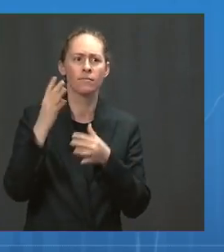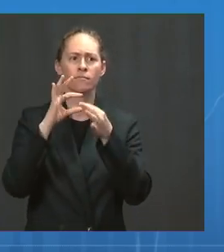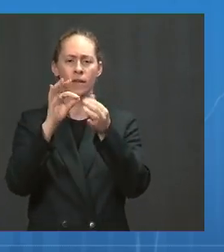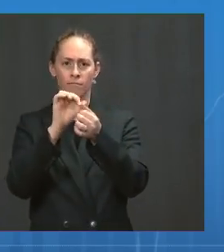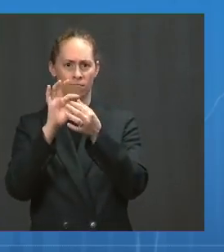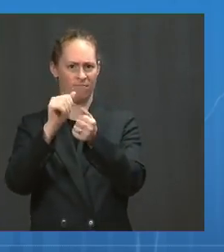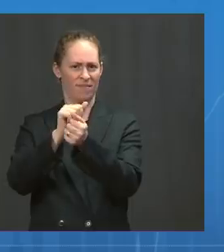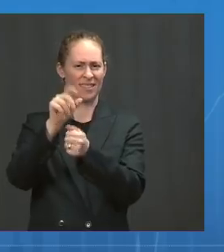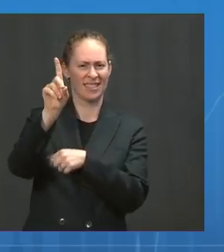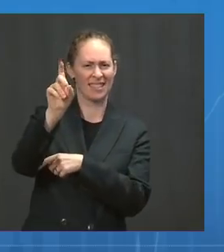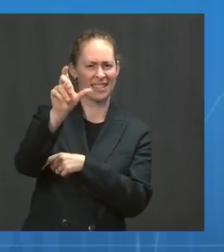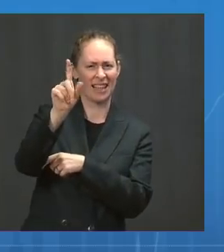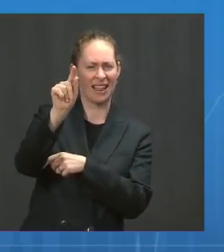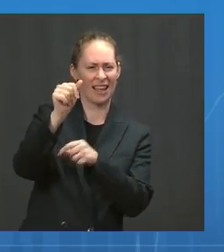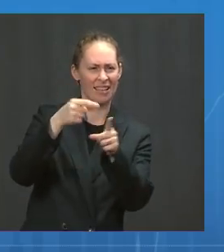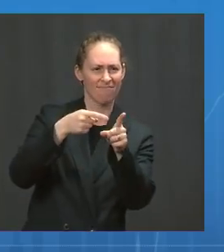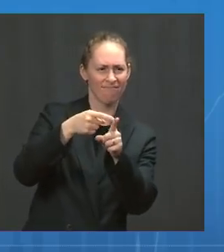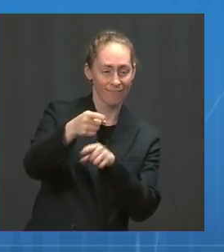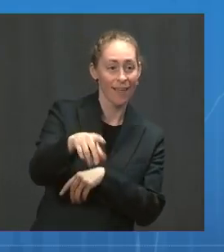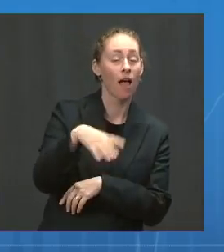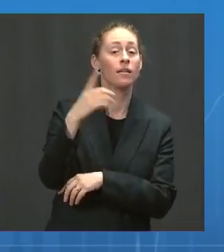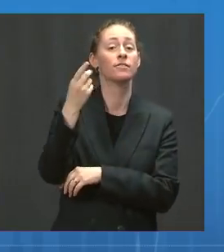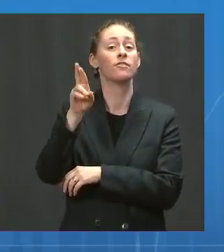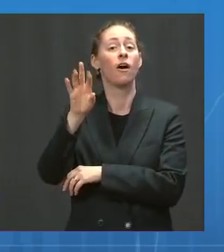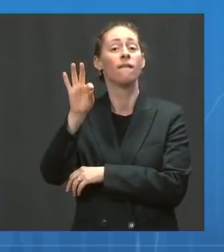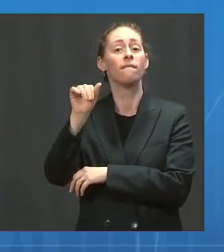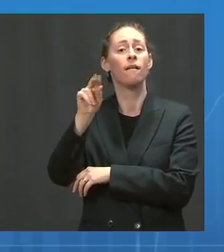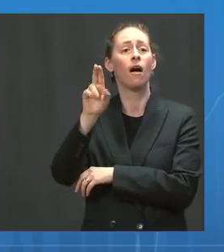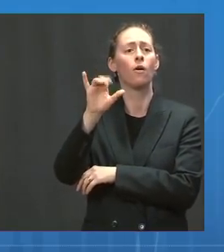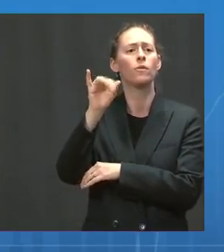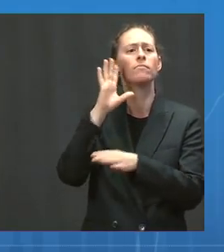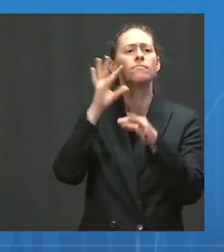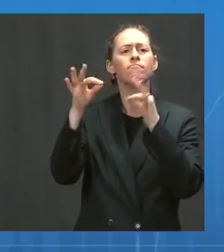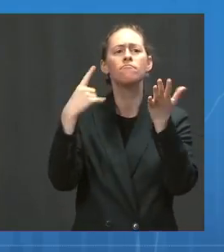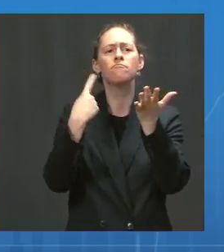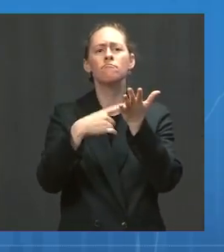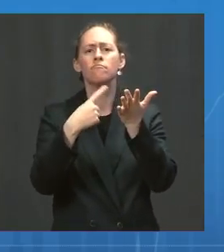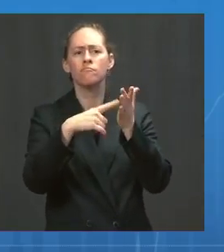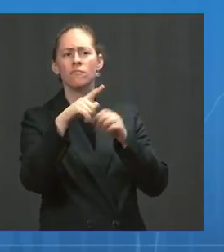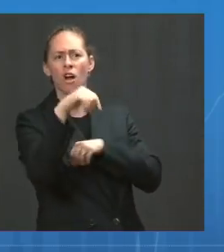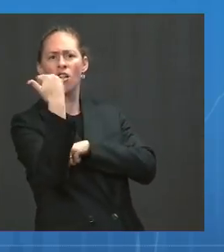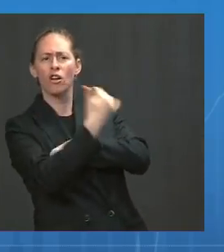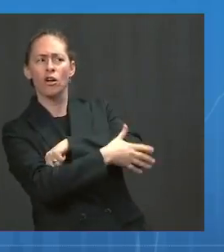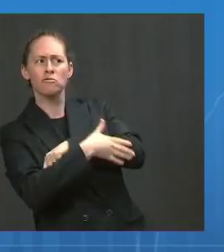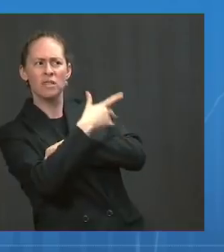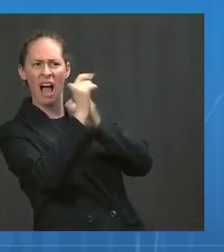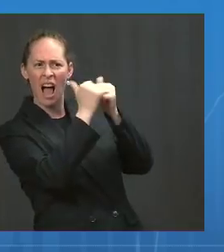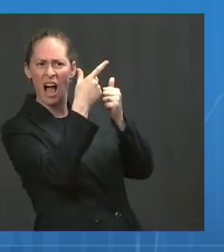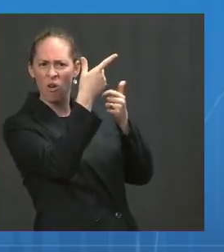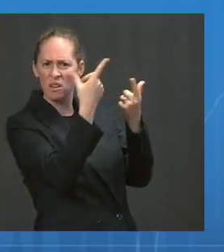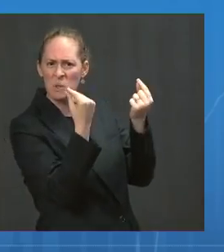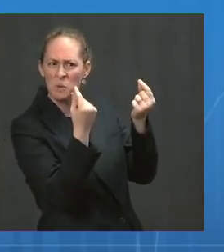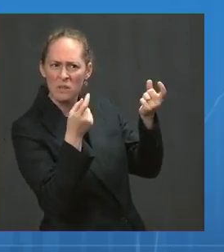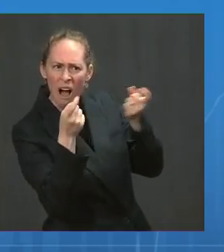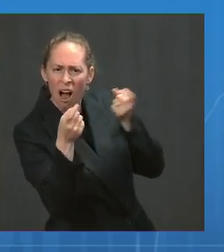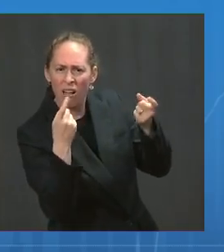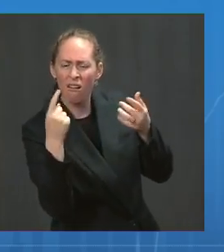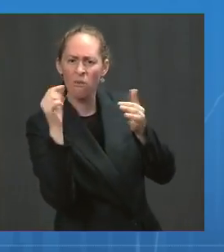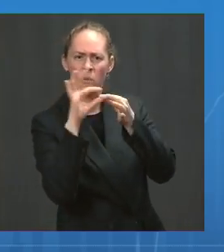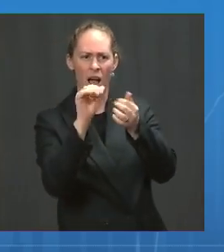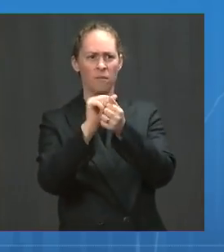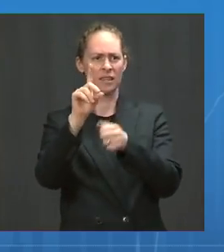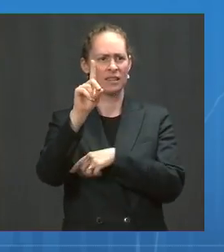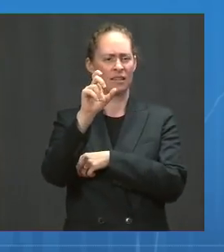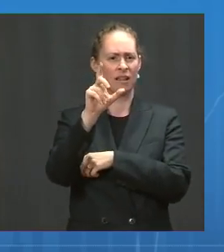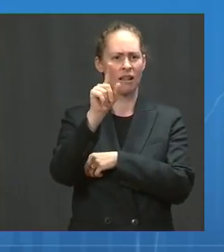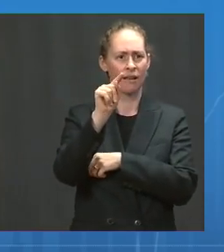Then Dr. Fauci will present the data from other countries facing the Delta variant. I will provide an update on how we're working